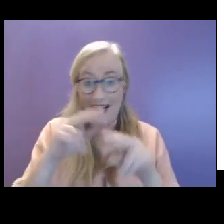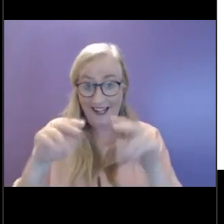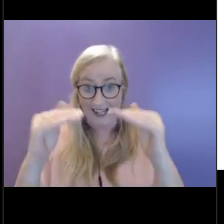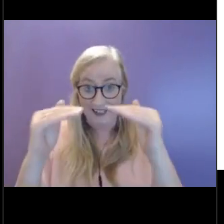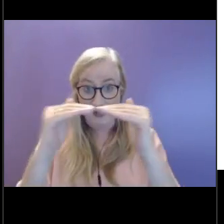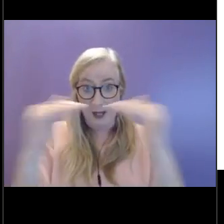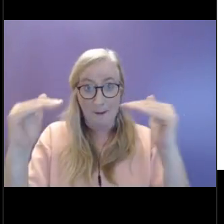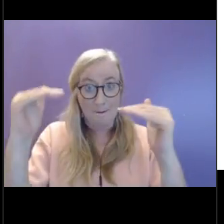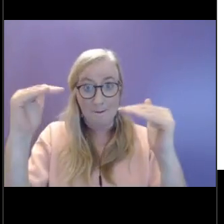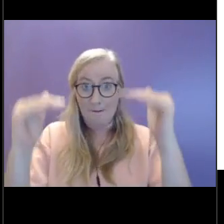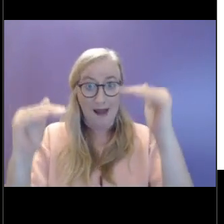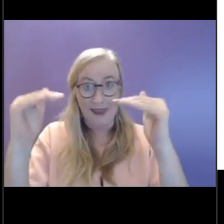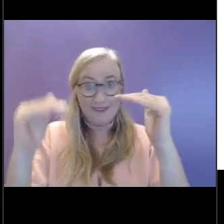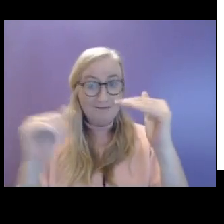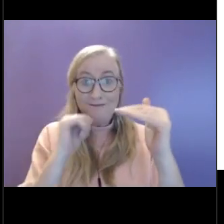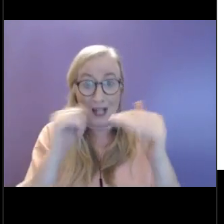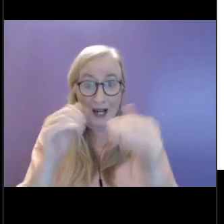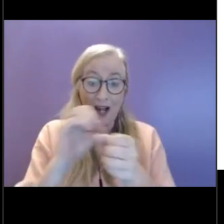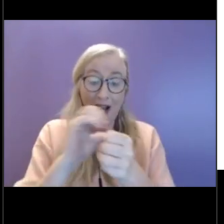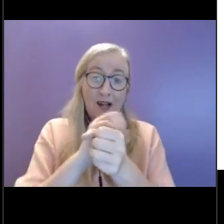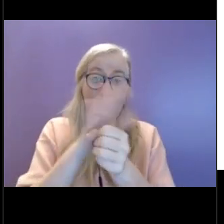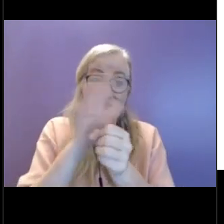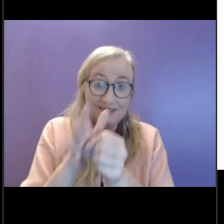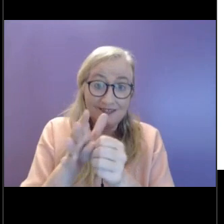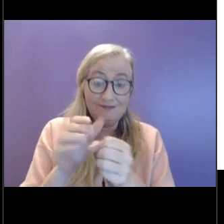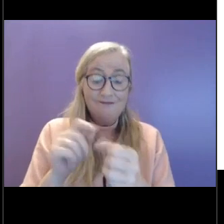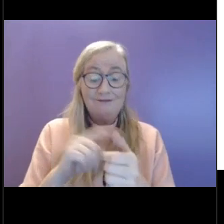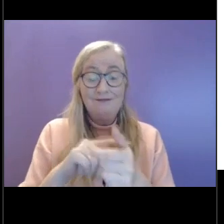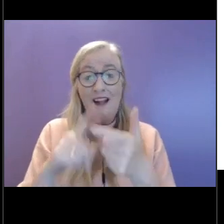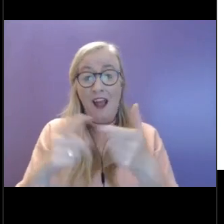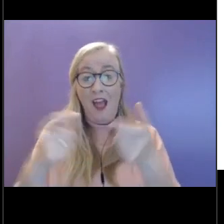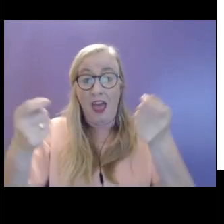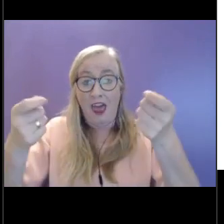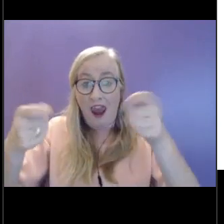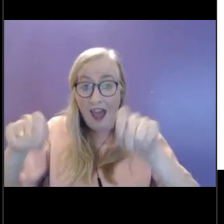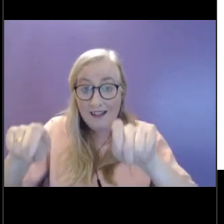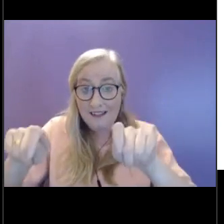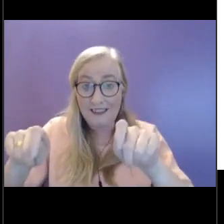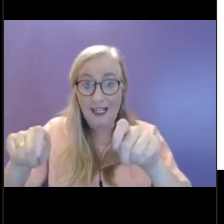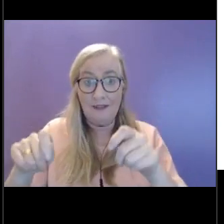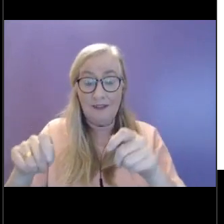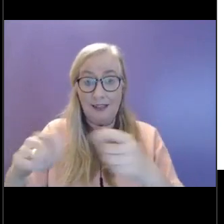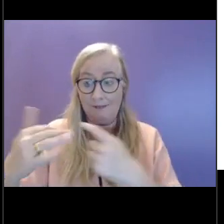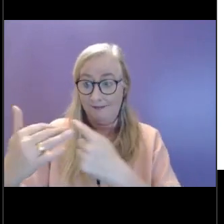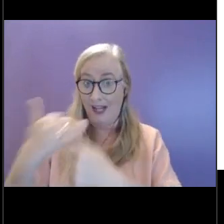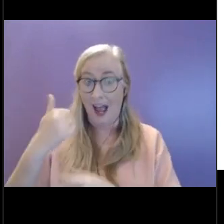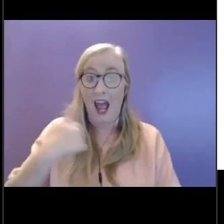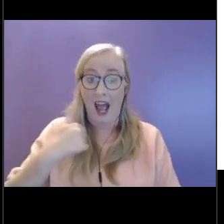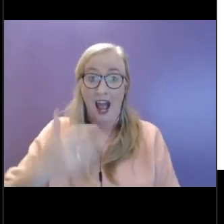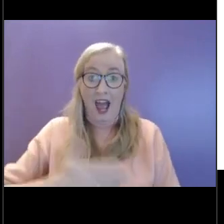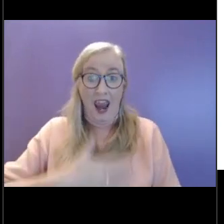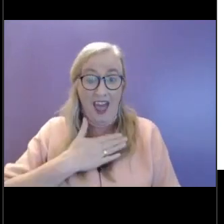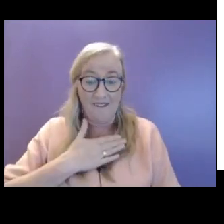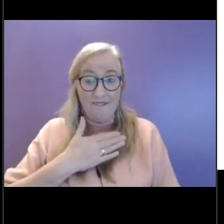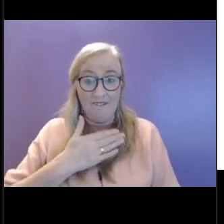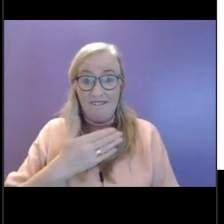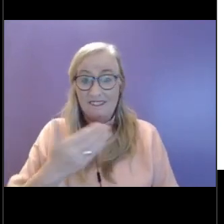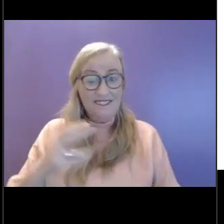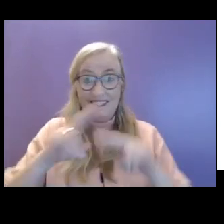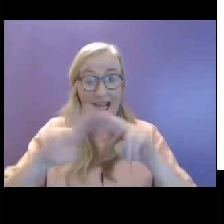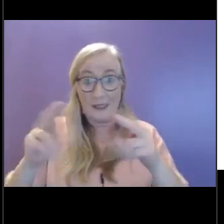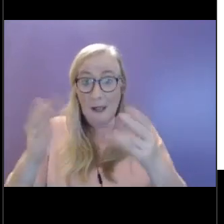I suppose the global pandemic and the lockdowns and things that we've all been experienced have meant that our lives are a little out of balance anyway. So